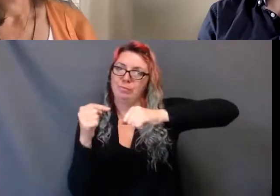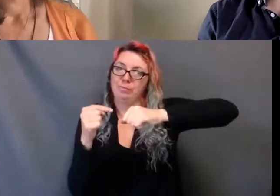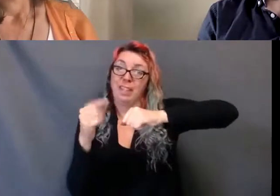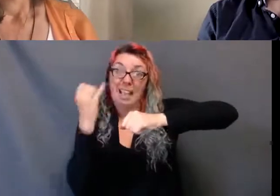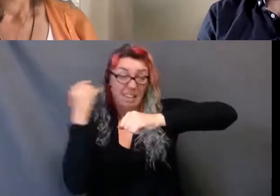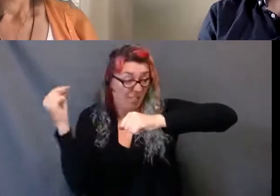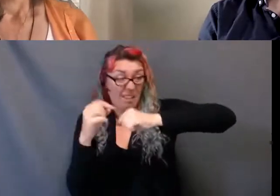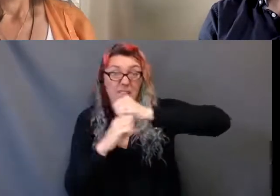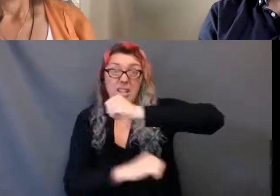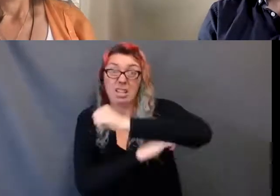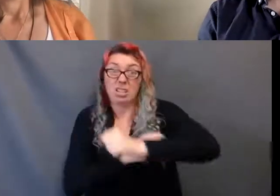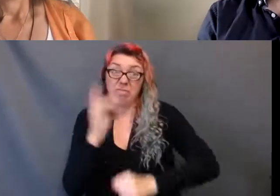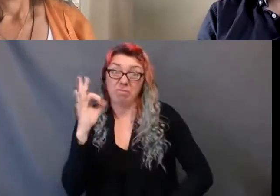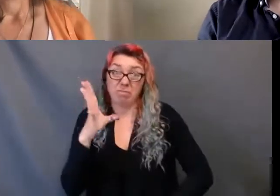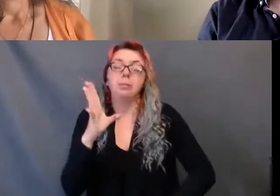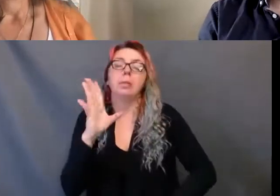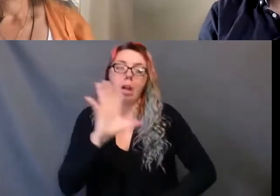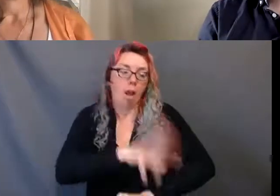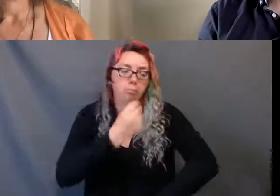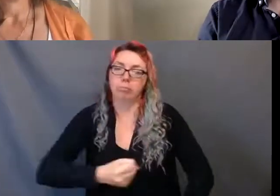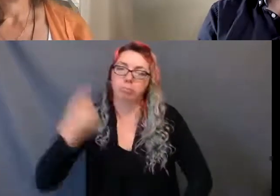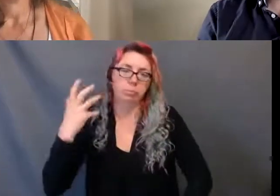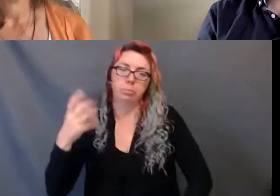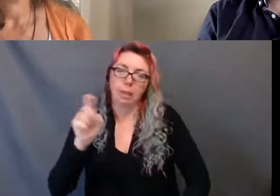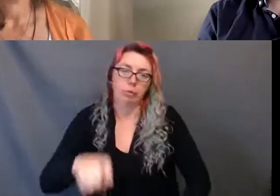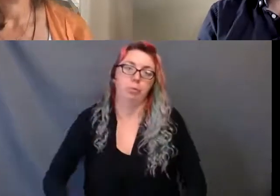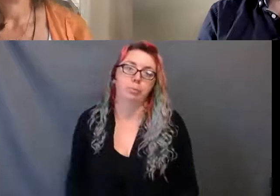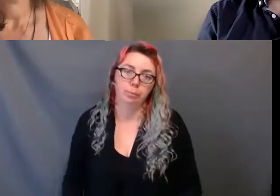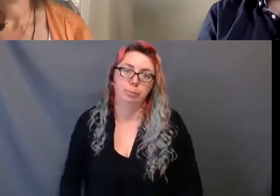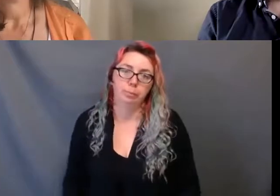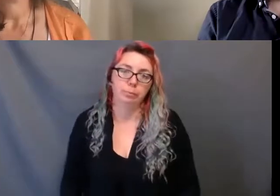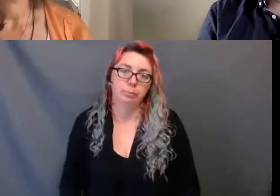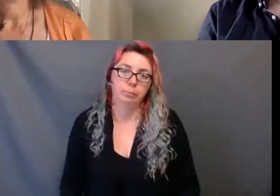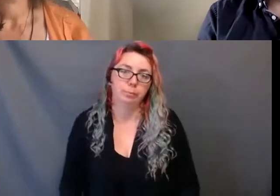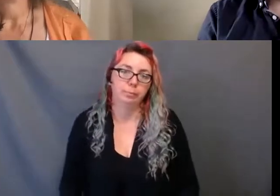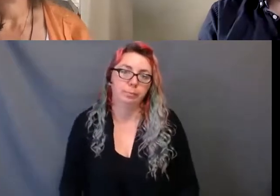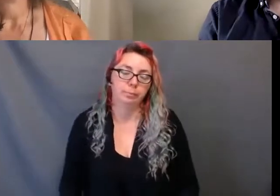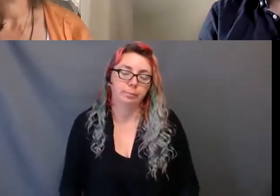funded has played a role. The lack of representation within the institutions that disseminate art plays a role.